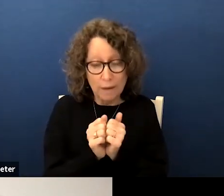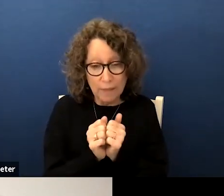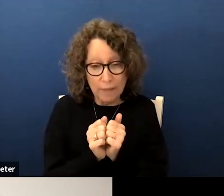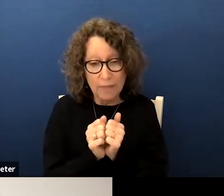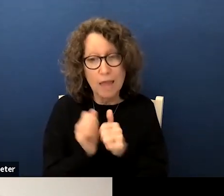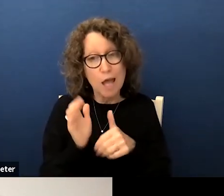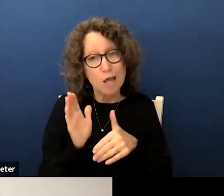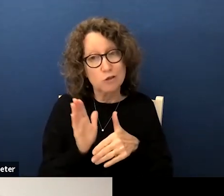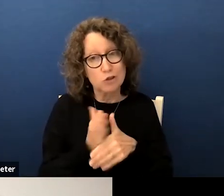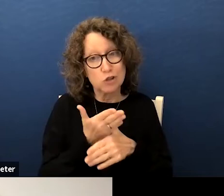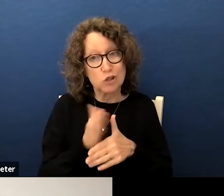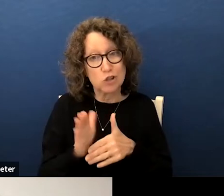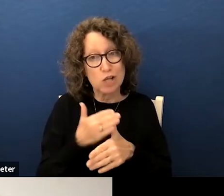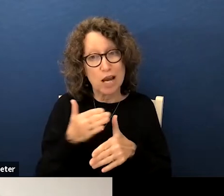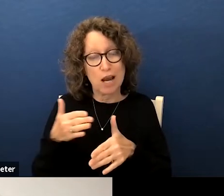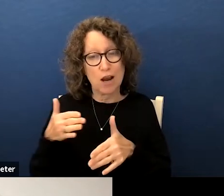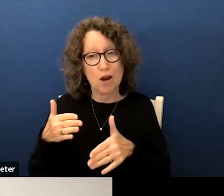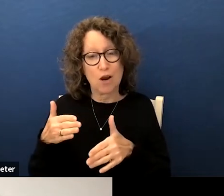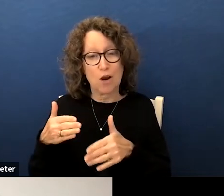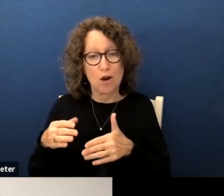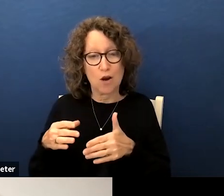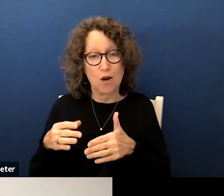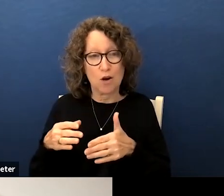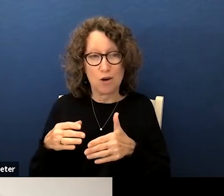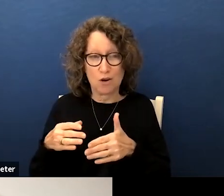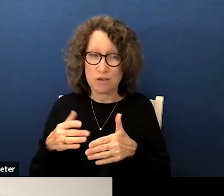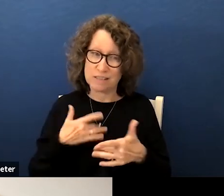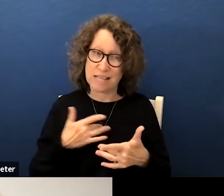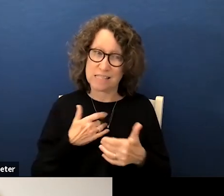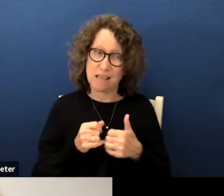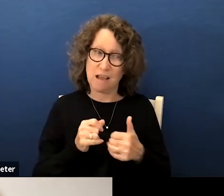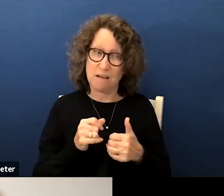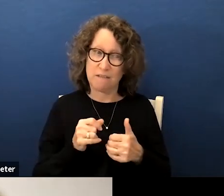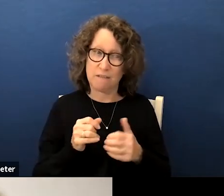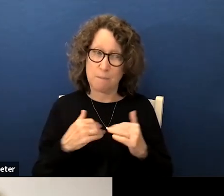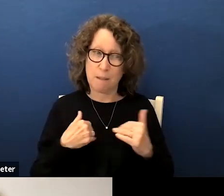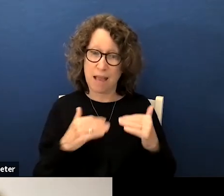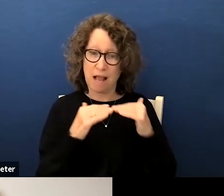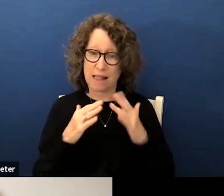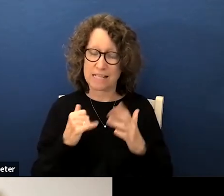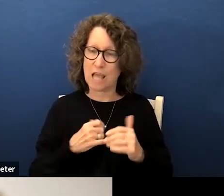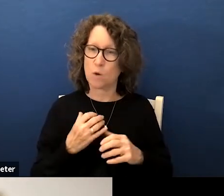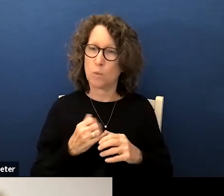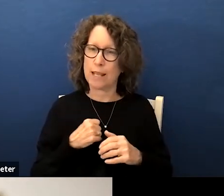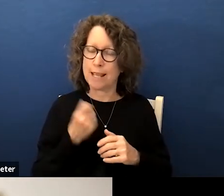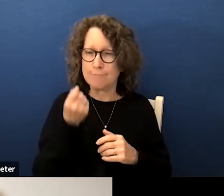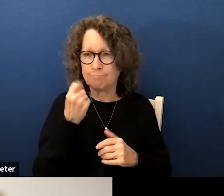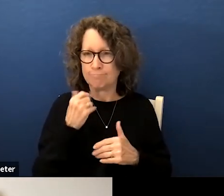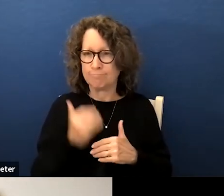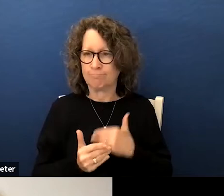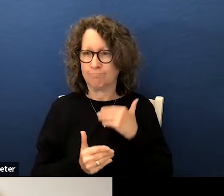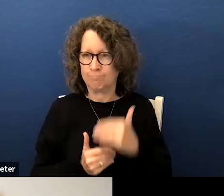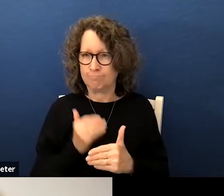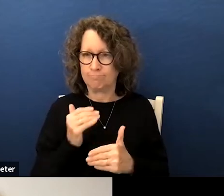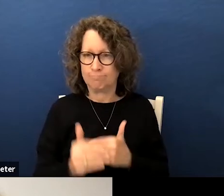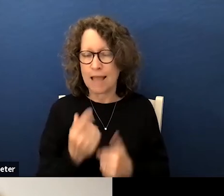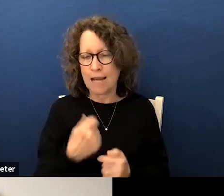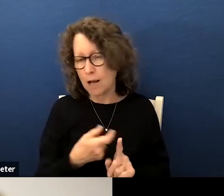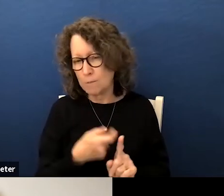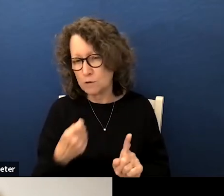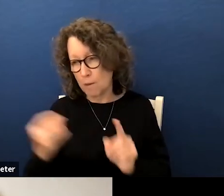shared direction of my colleagues that we take this methodically and really this comes from